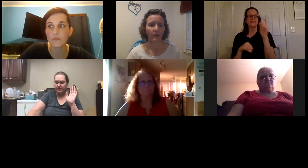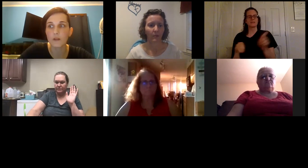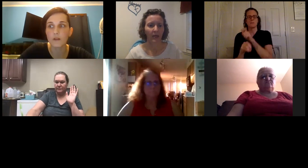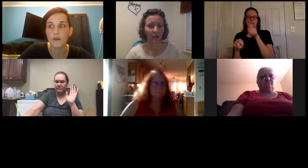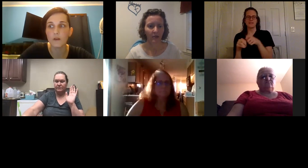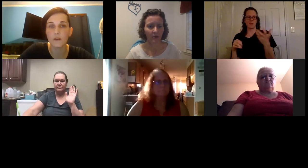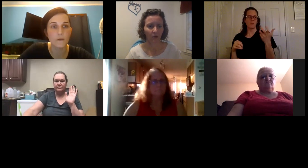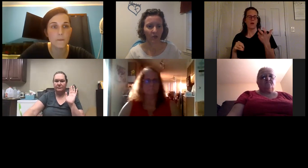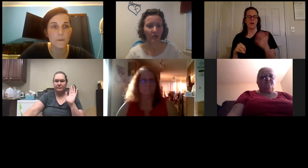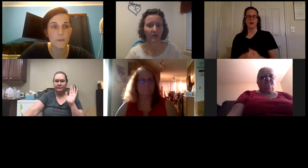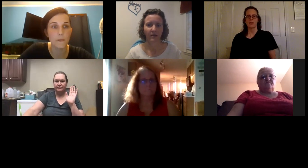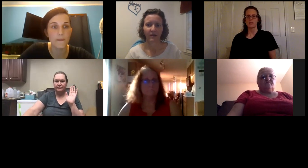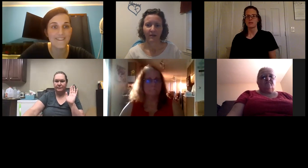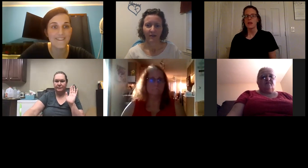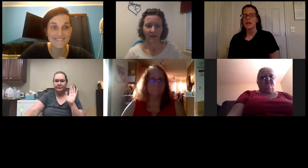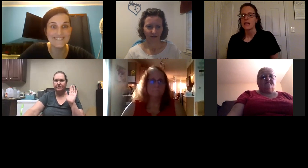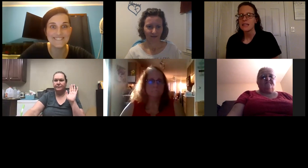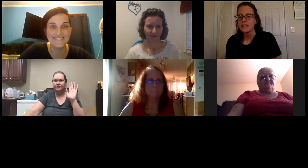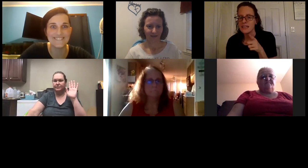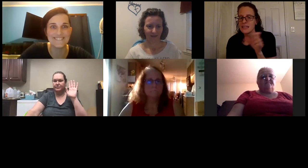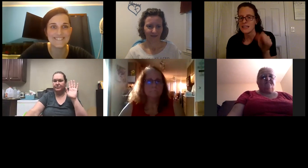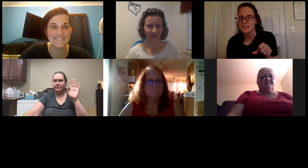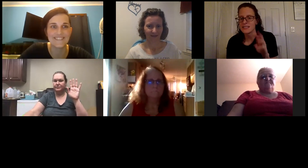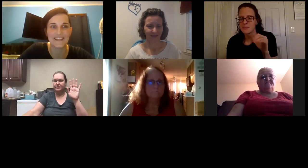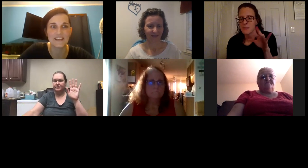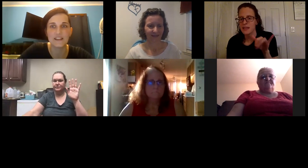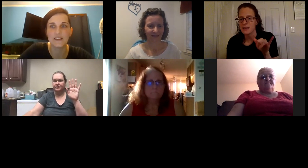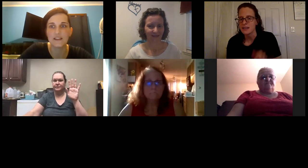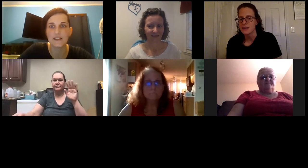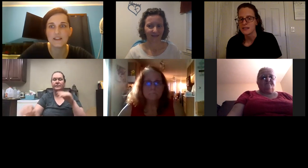mandy has a question yes